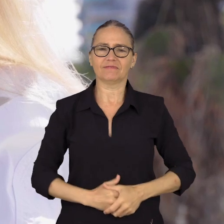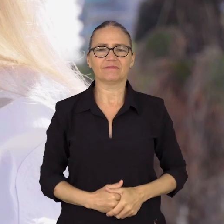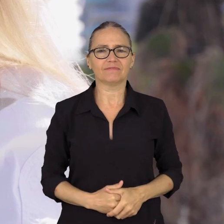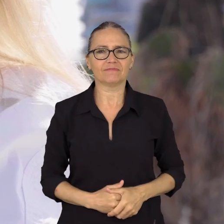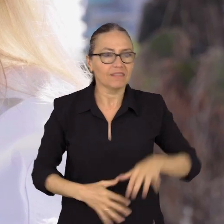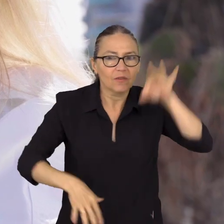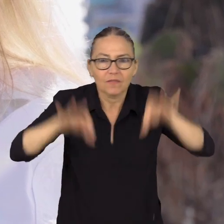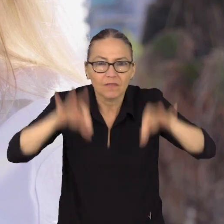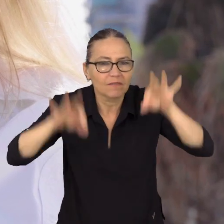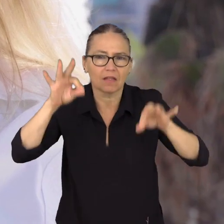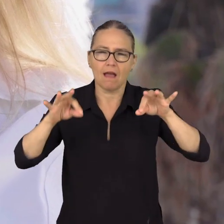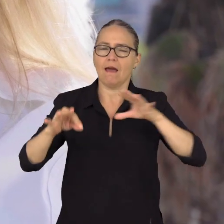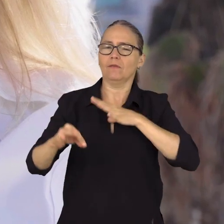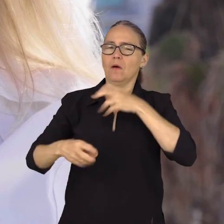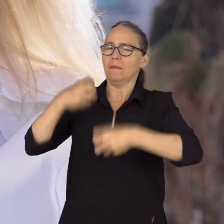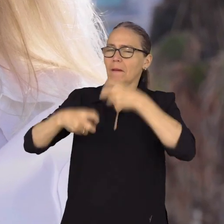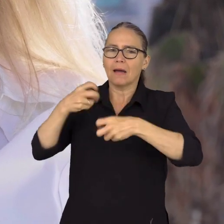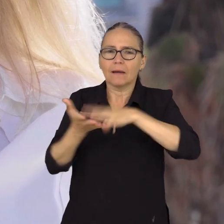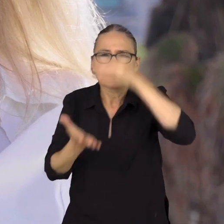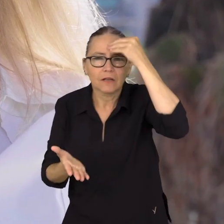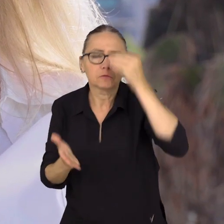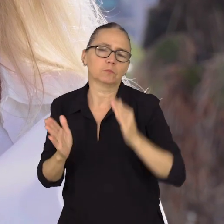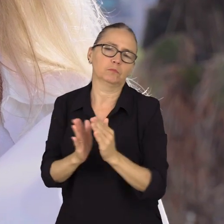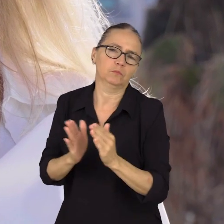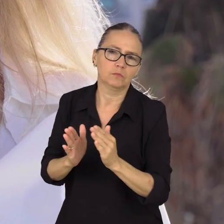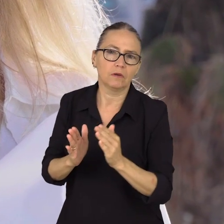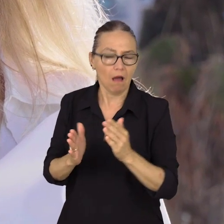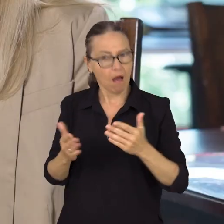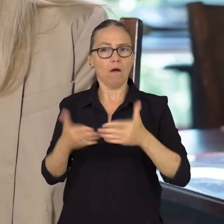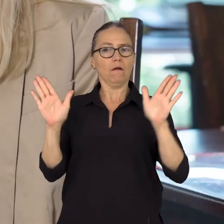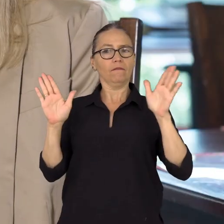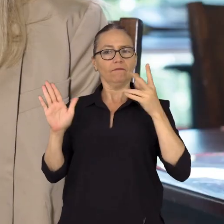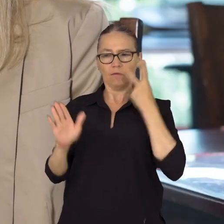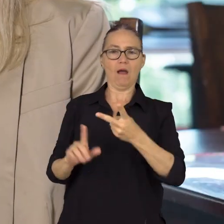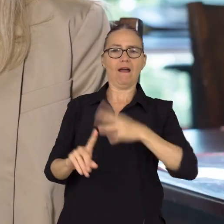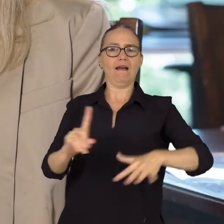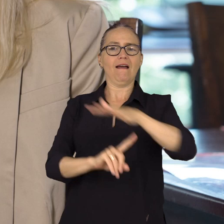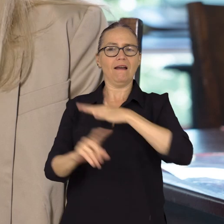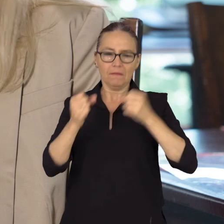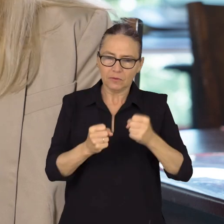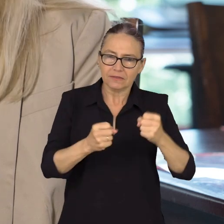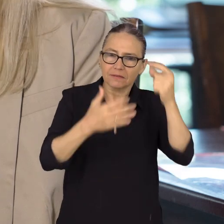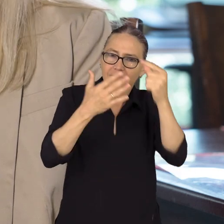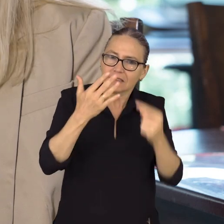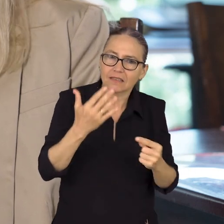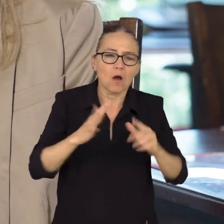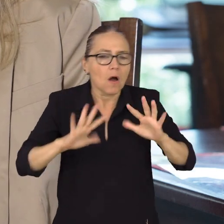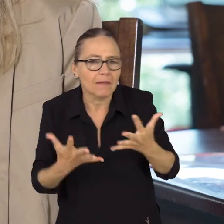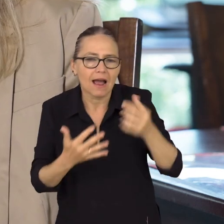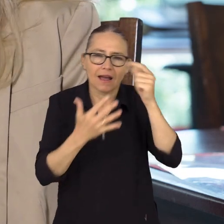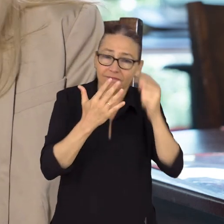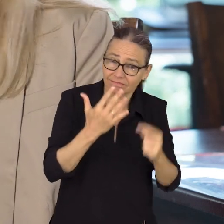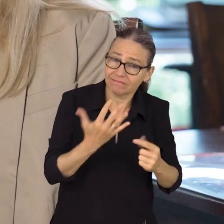Learning that I have a minor learning disability in a way that was very enabling for me